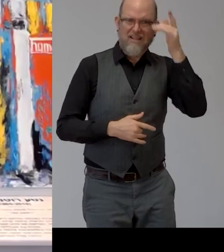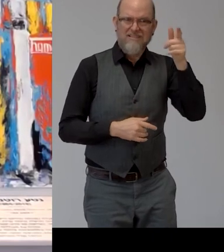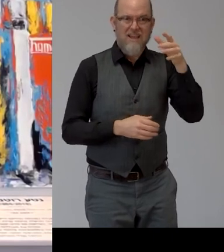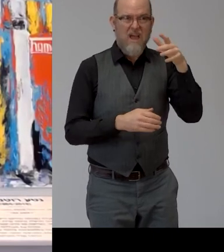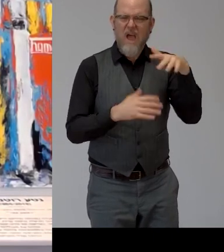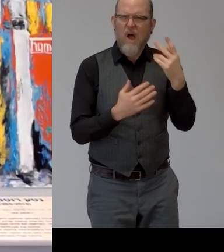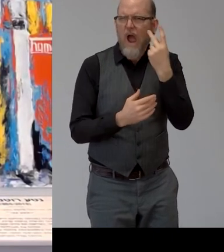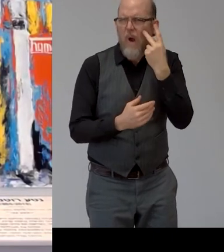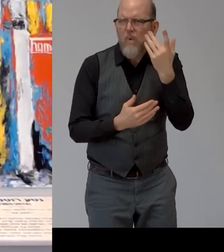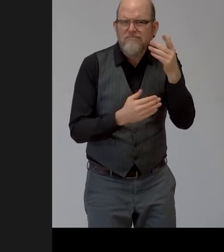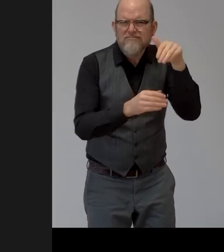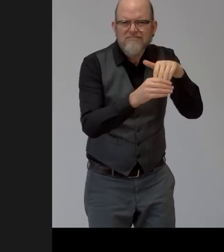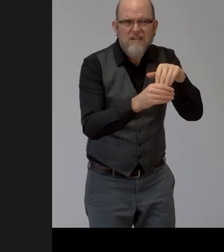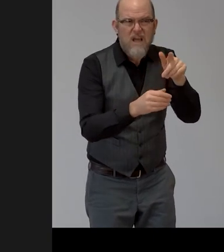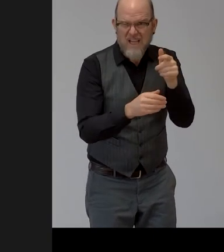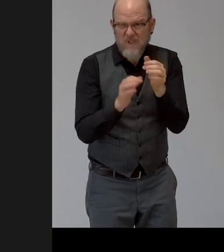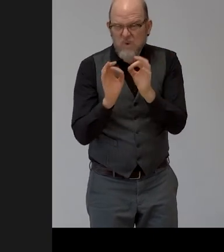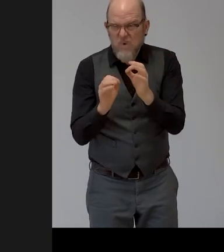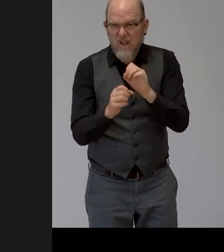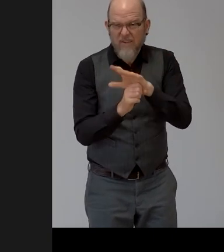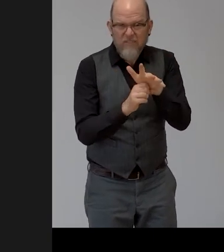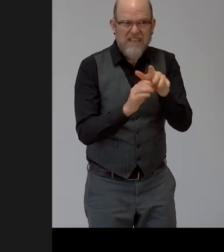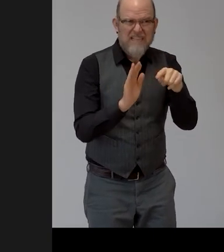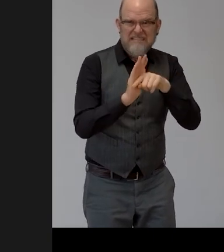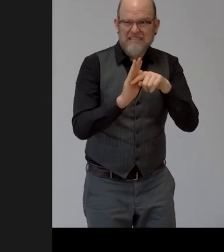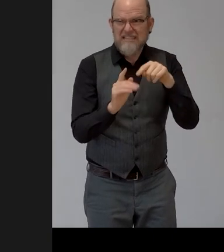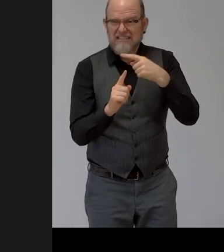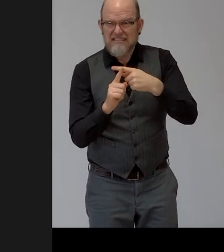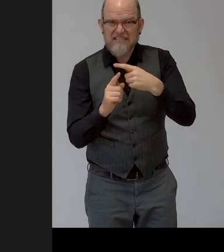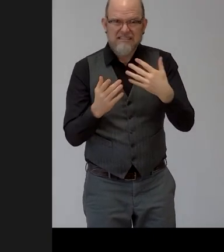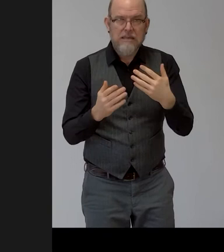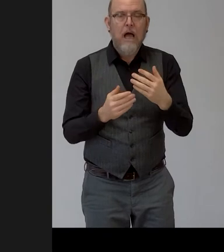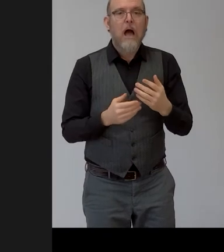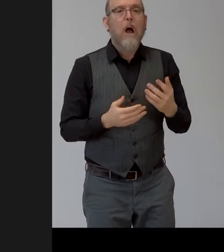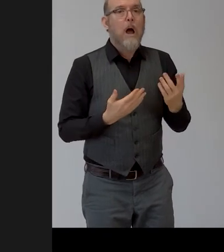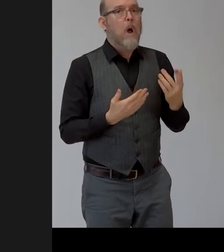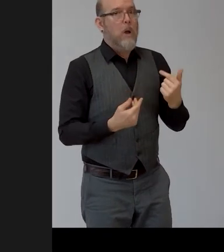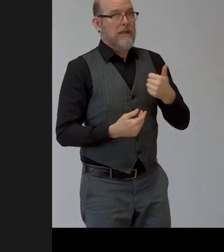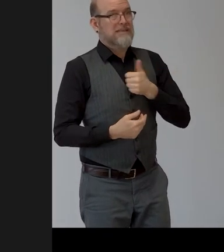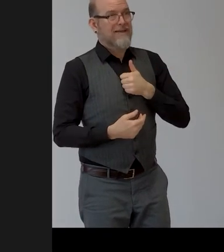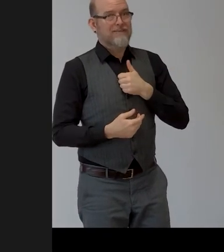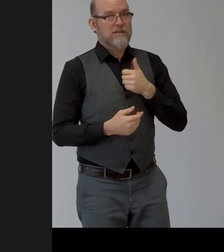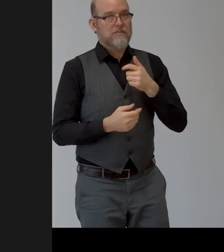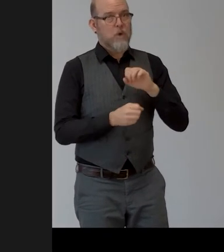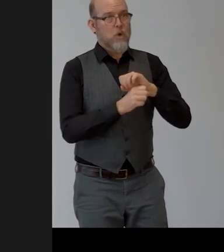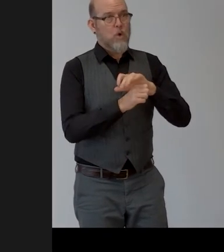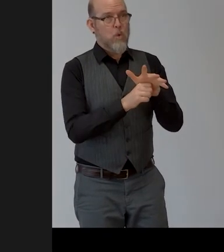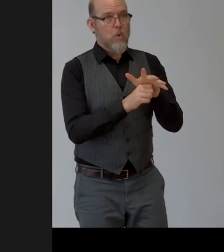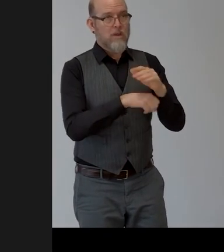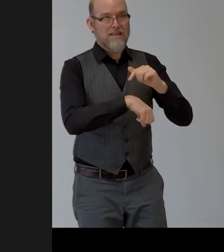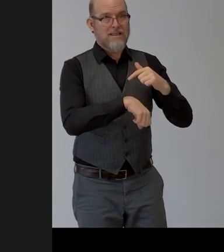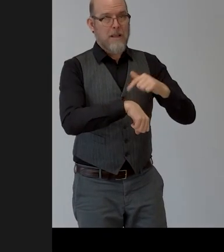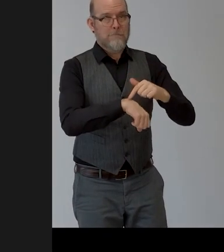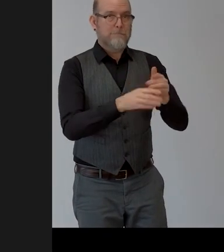um uh this time of the current time and gives another perspective